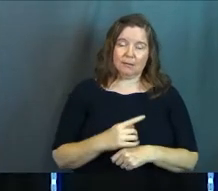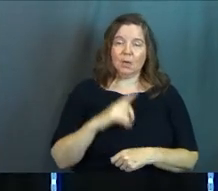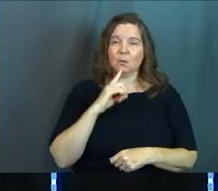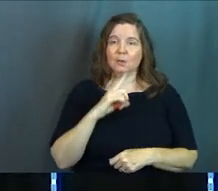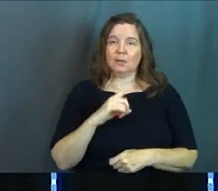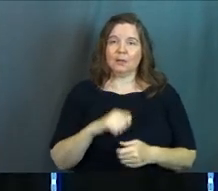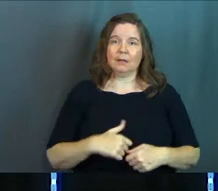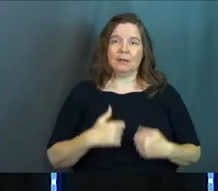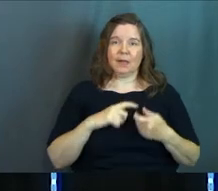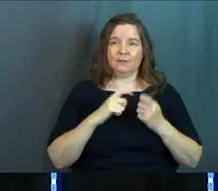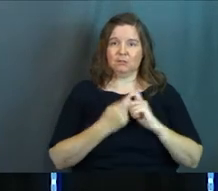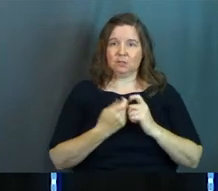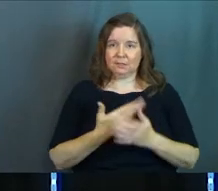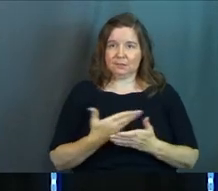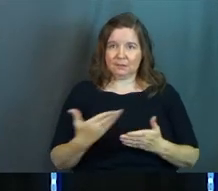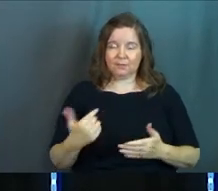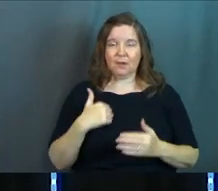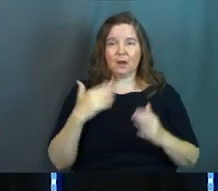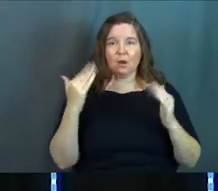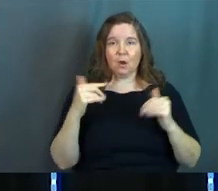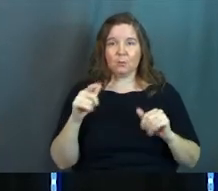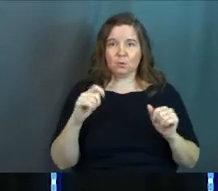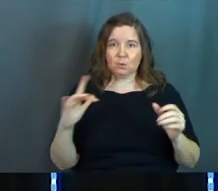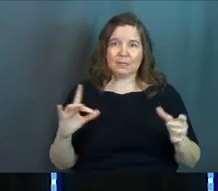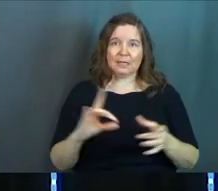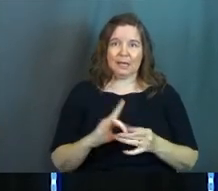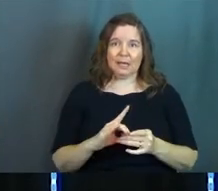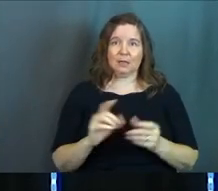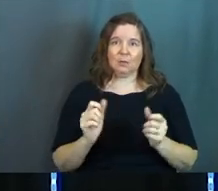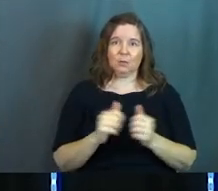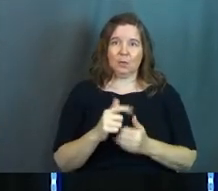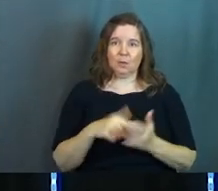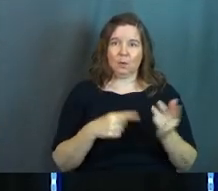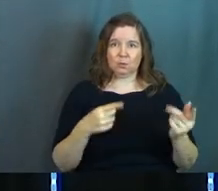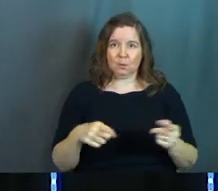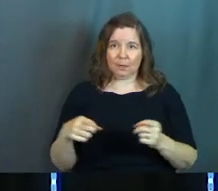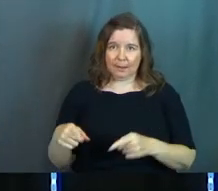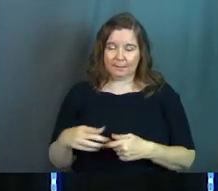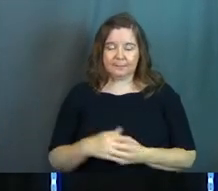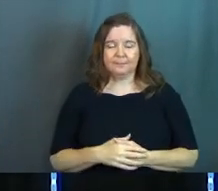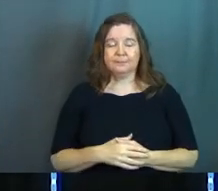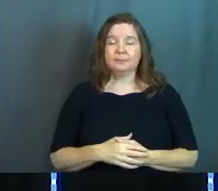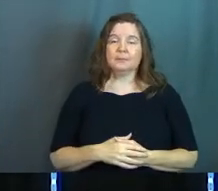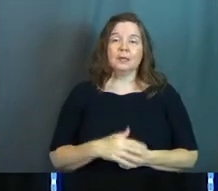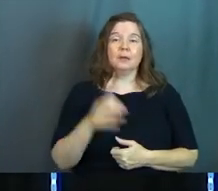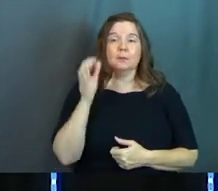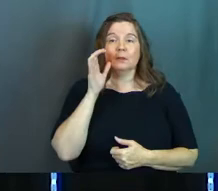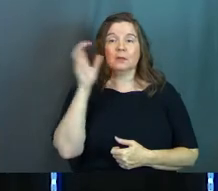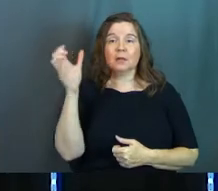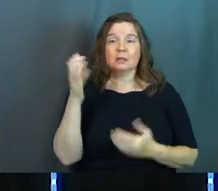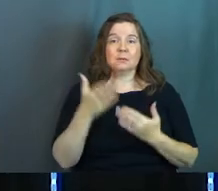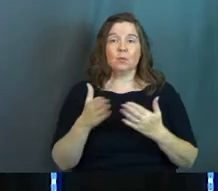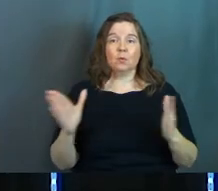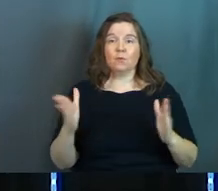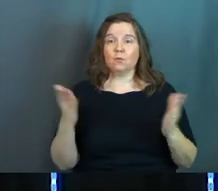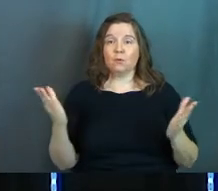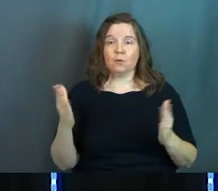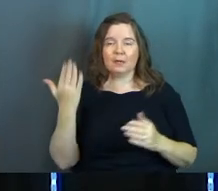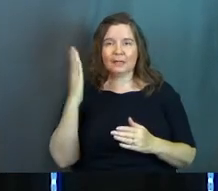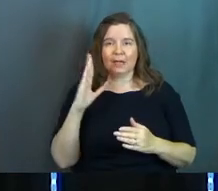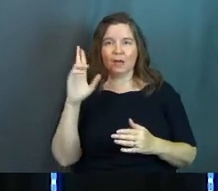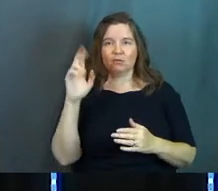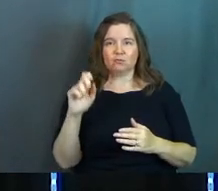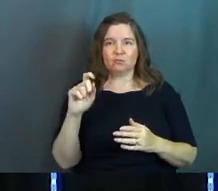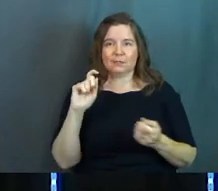really life-changing stuff and I hope you connect with what's going on. But the concept overall is that God